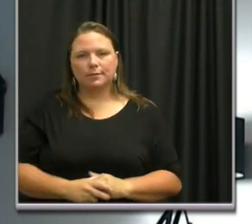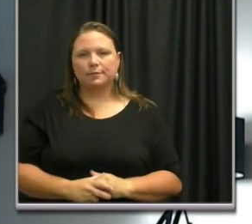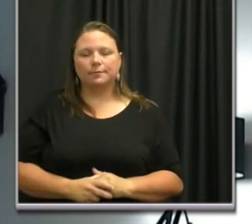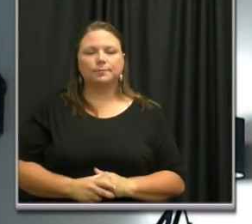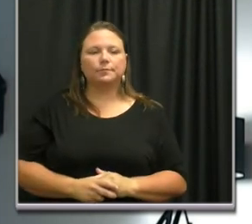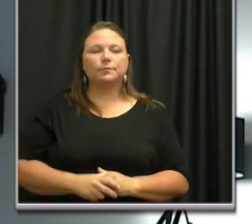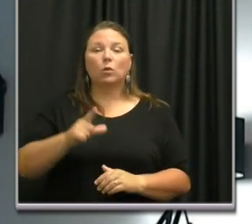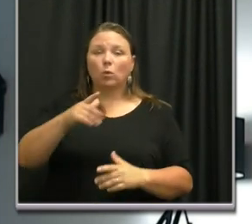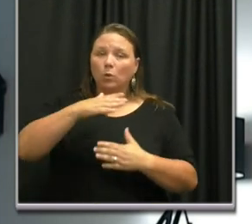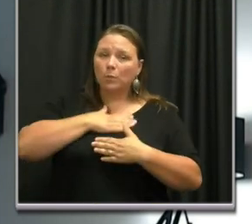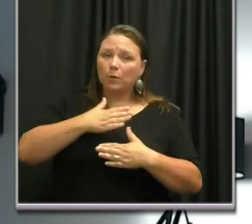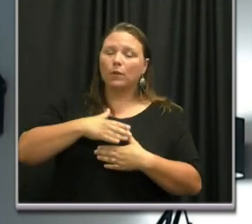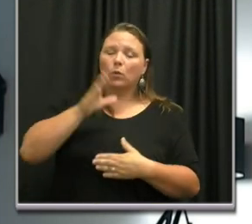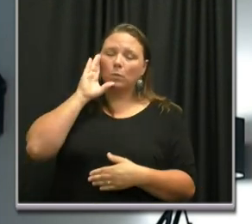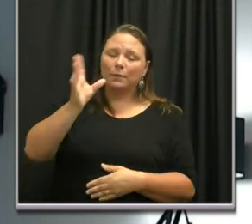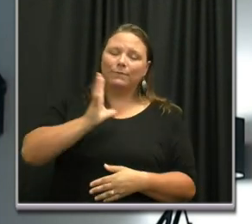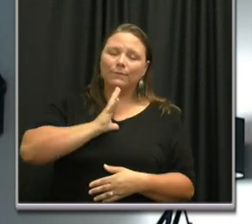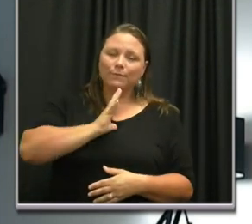breathing function.